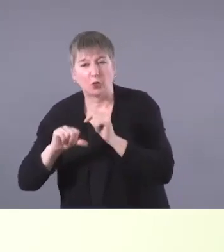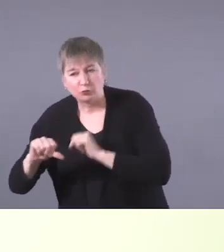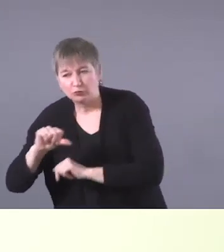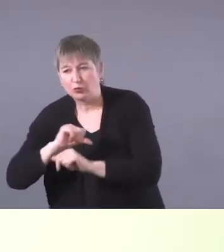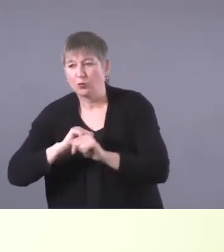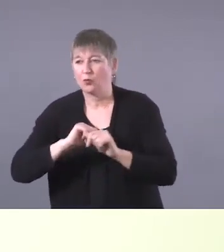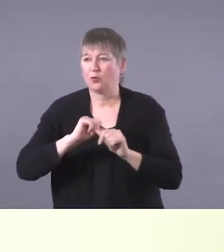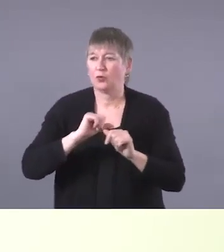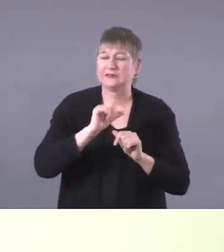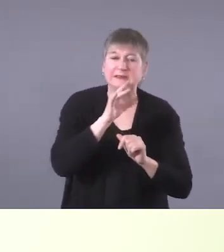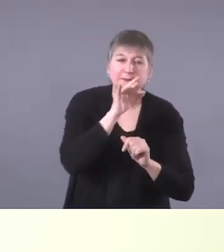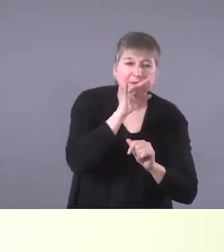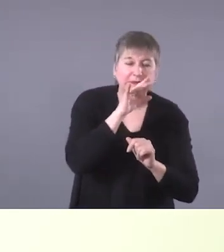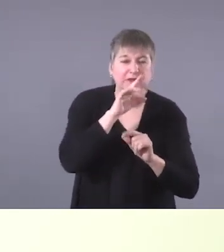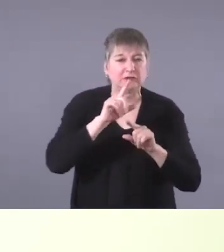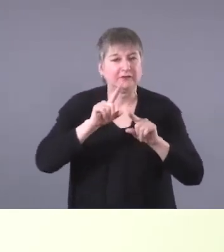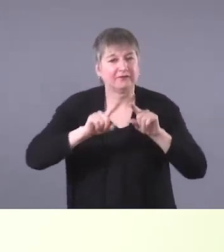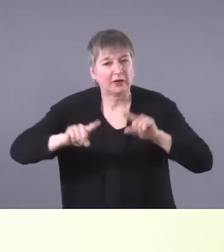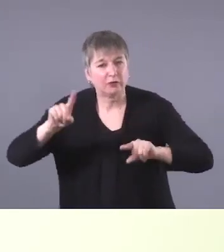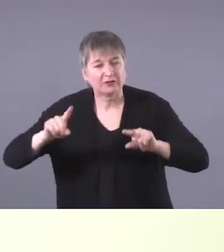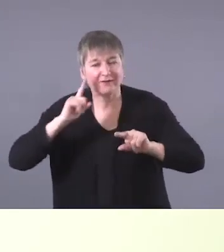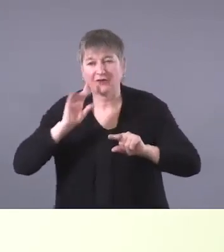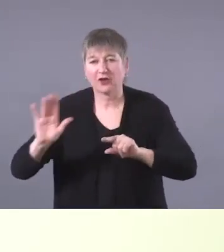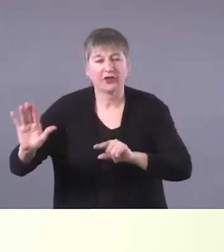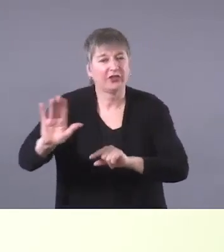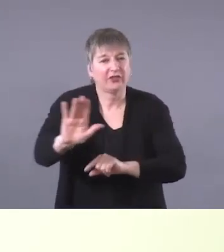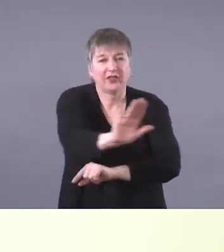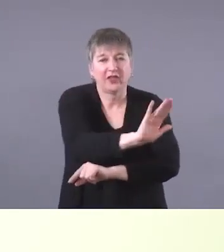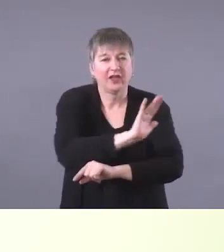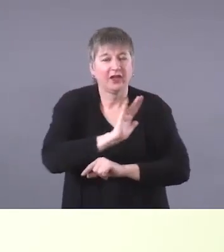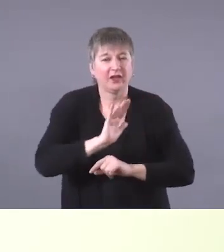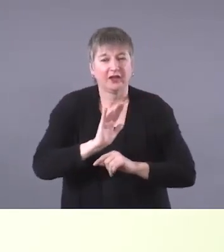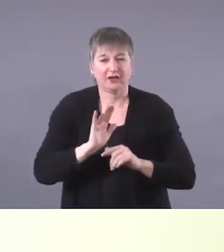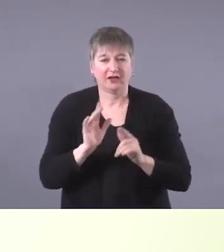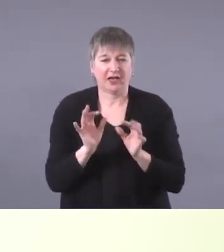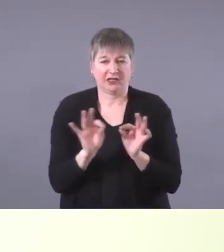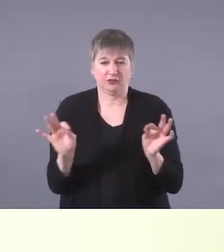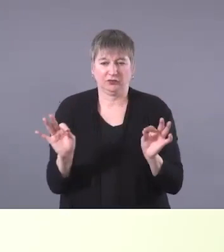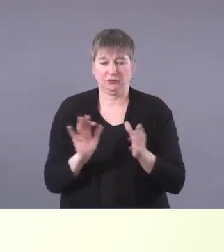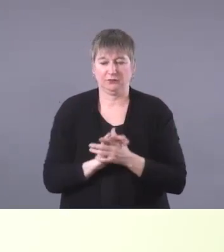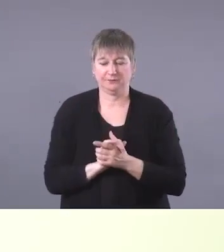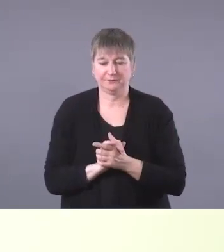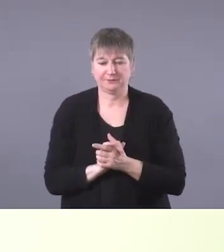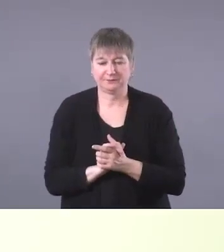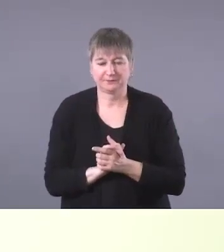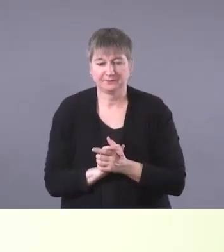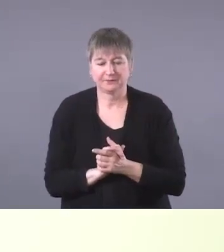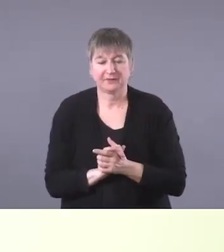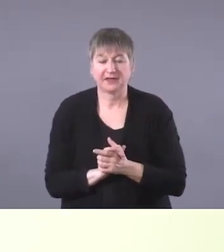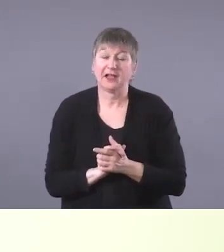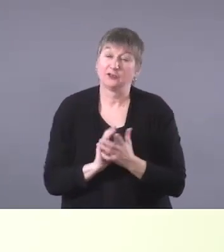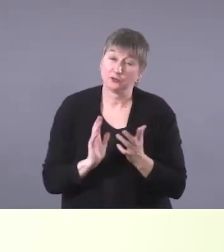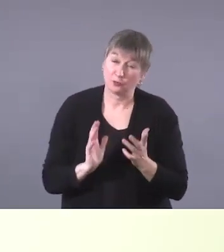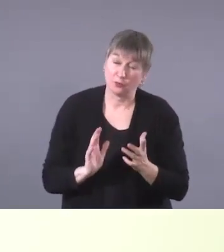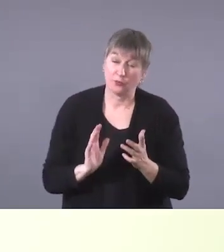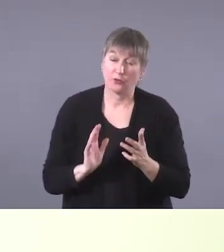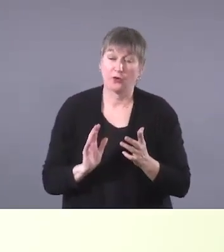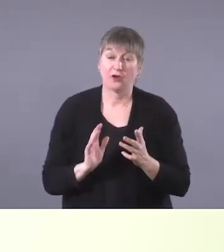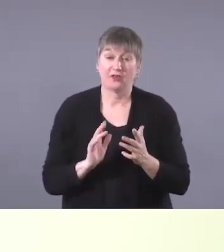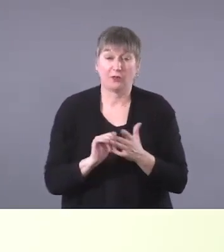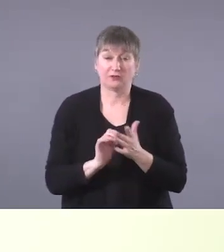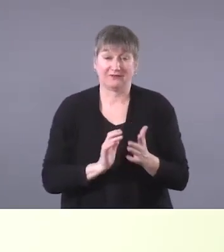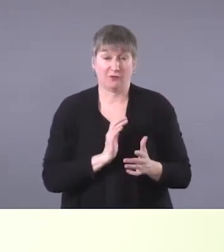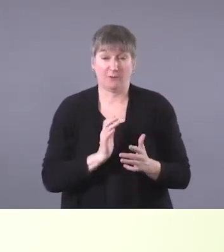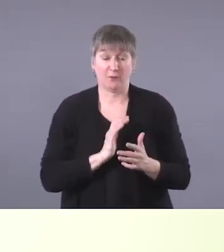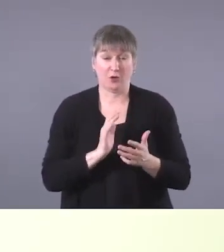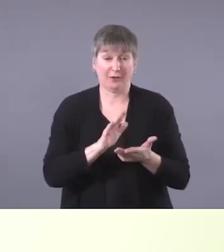diverse First Nations, um, across, well, anywhere. Um, but in many cases, formal assessments are still